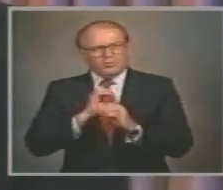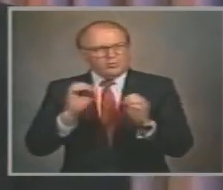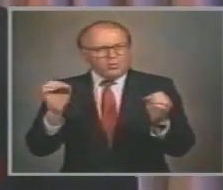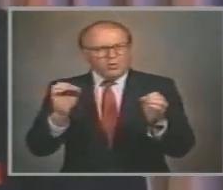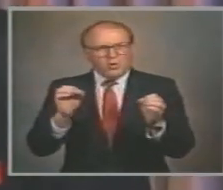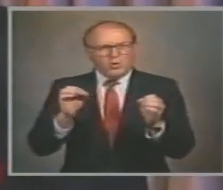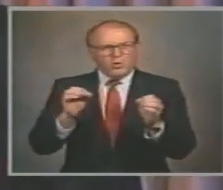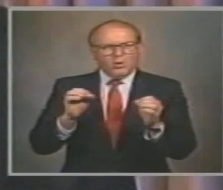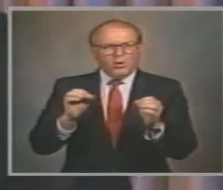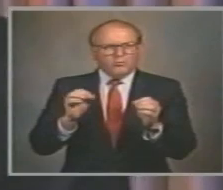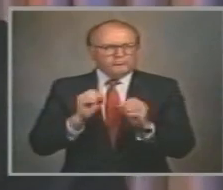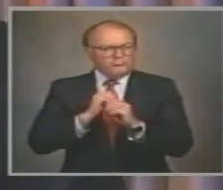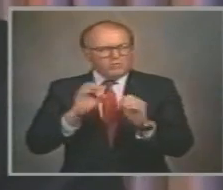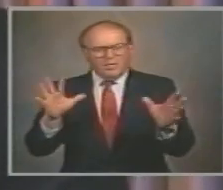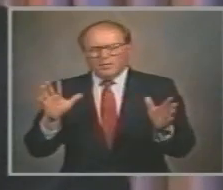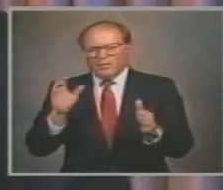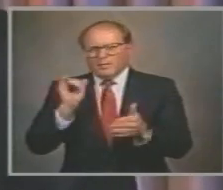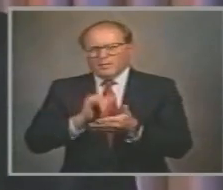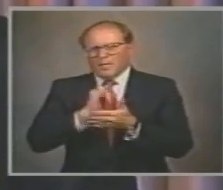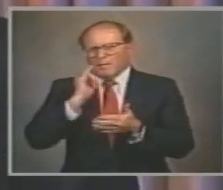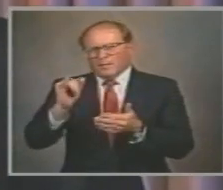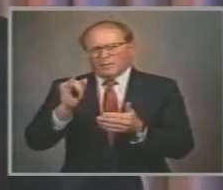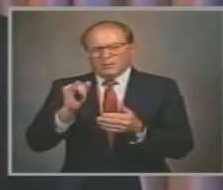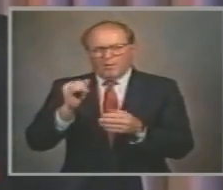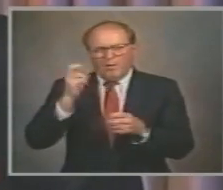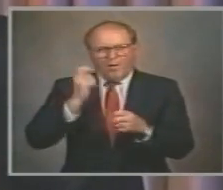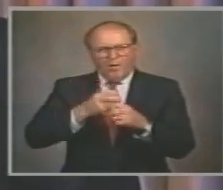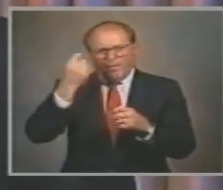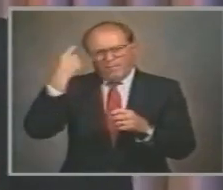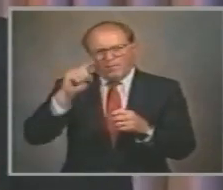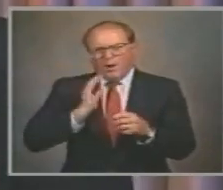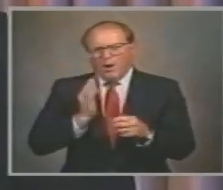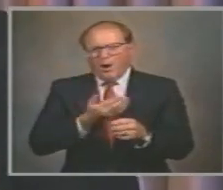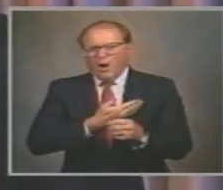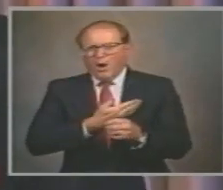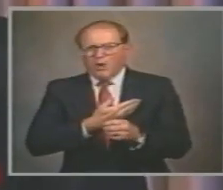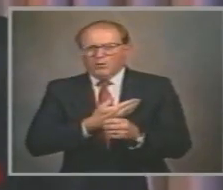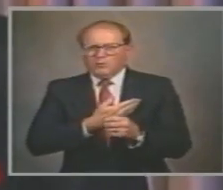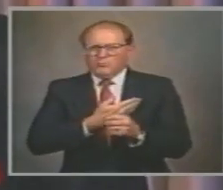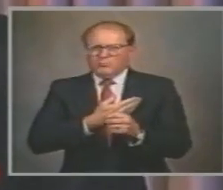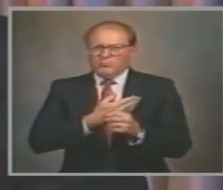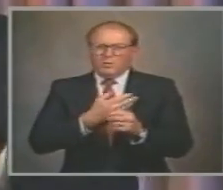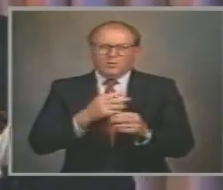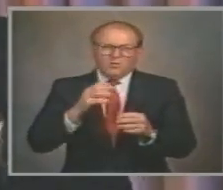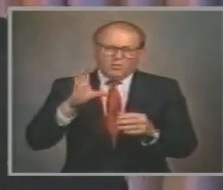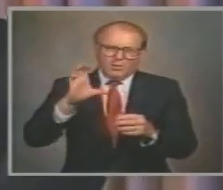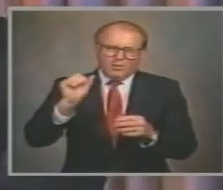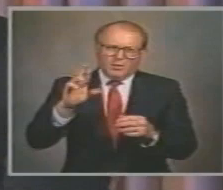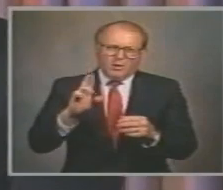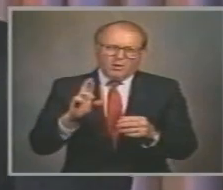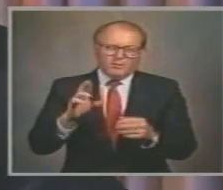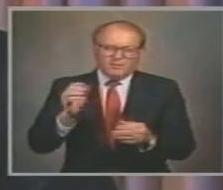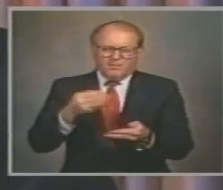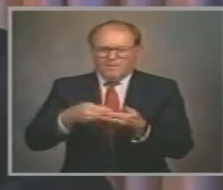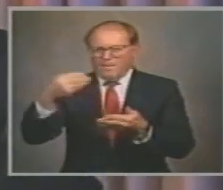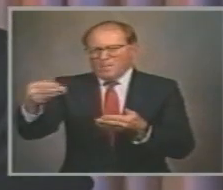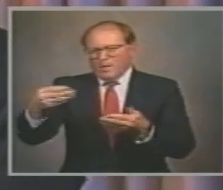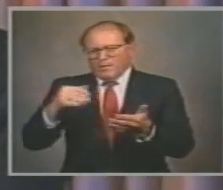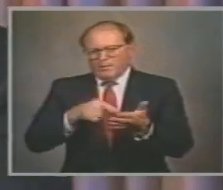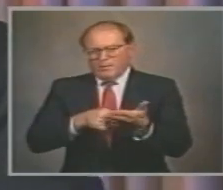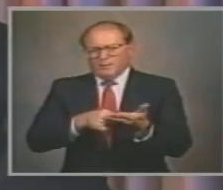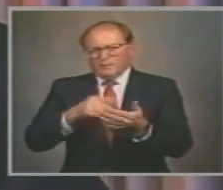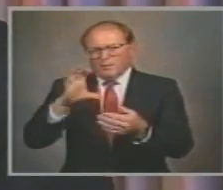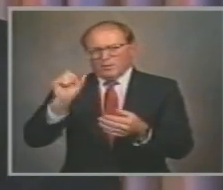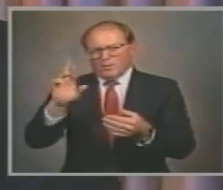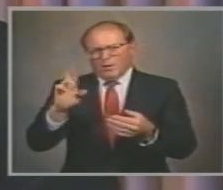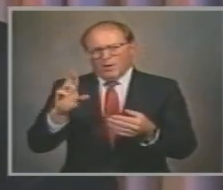treatment Or terrain That's too tough For a vehicle It can take it You just buy it And drive it And